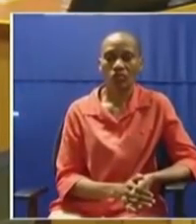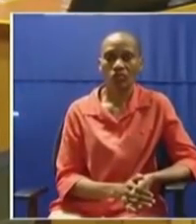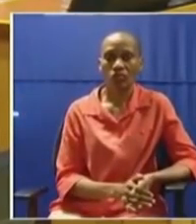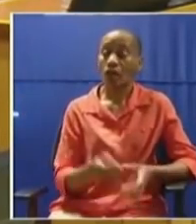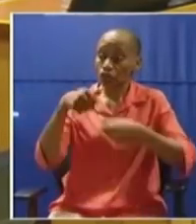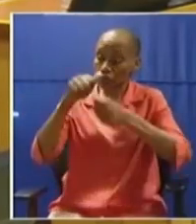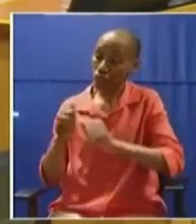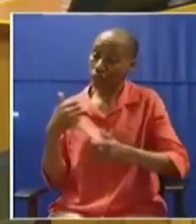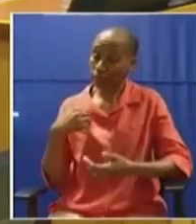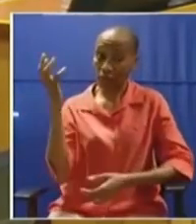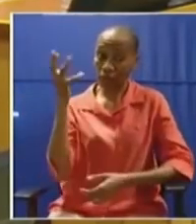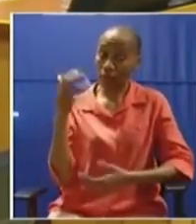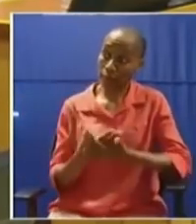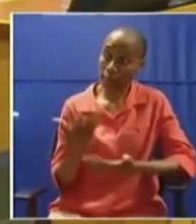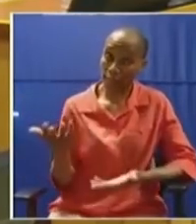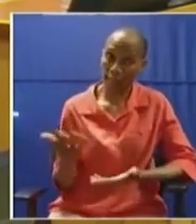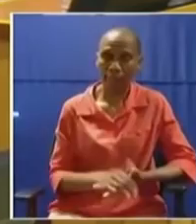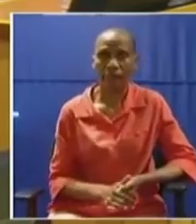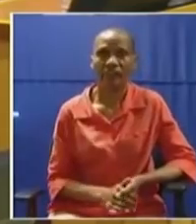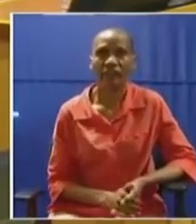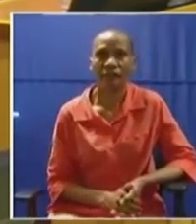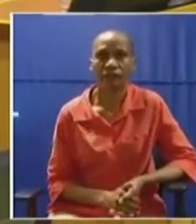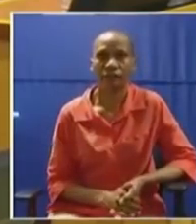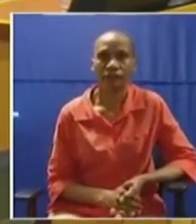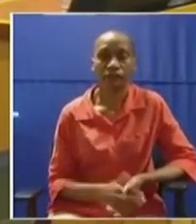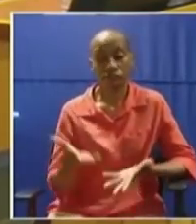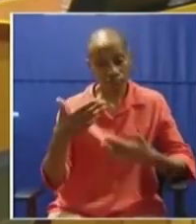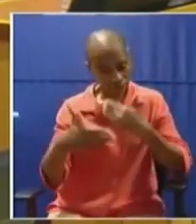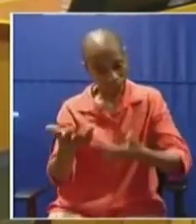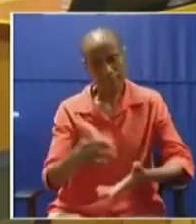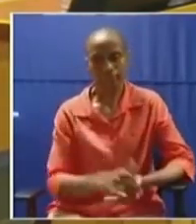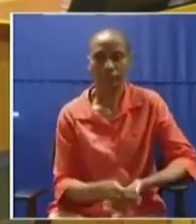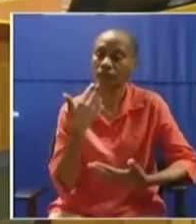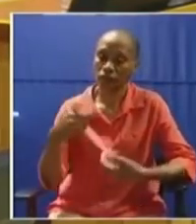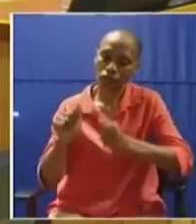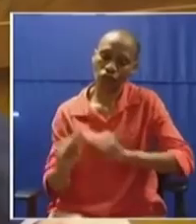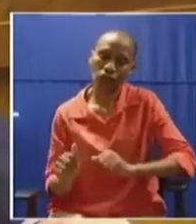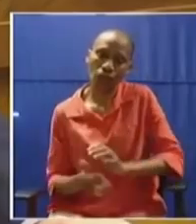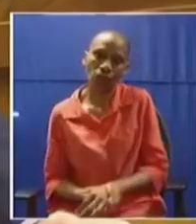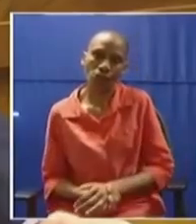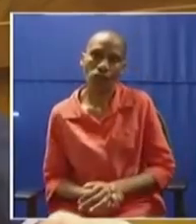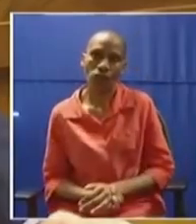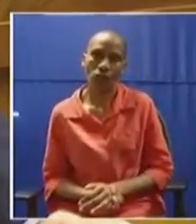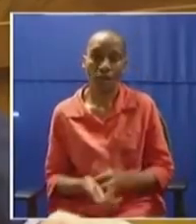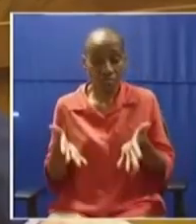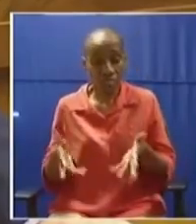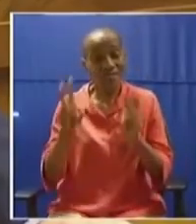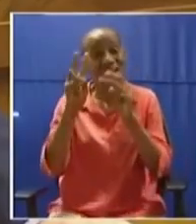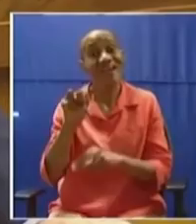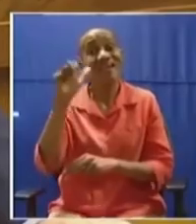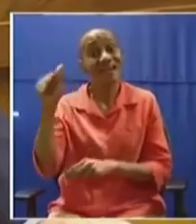matter? Honorable Groeneweld. May I address you? Yes, you may. Thank you, Chair. Chair, this is the National Assembly.